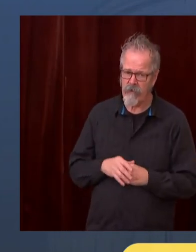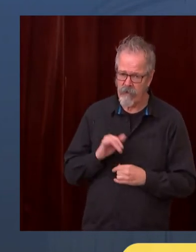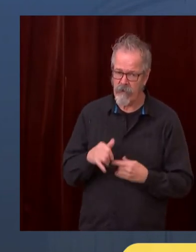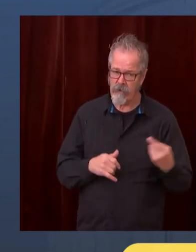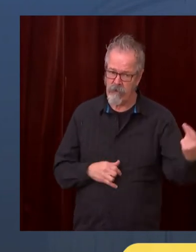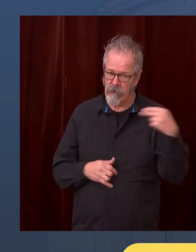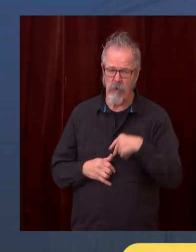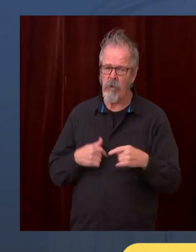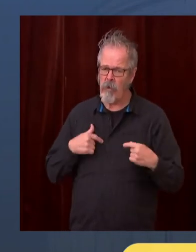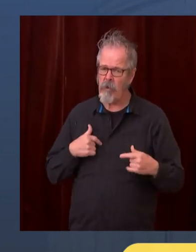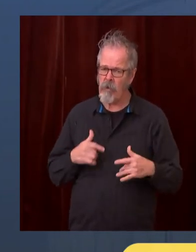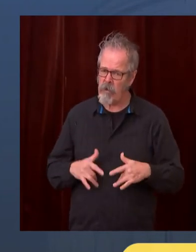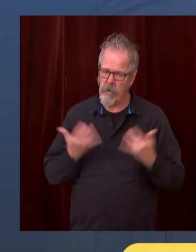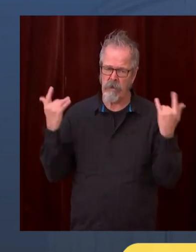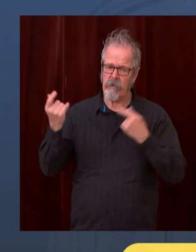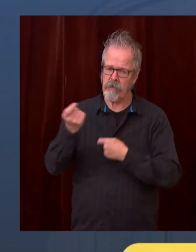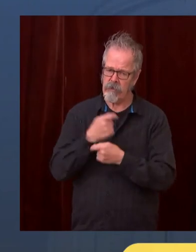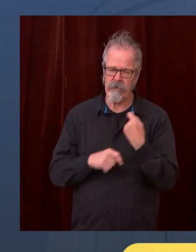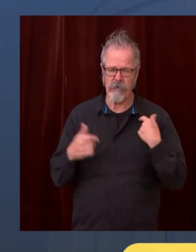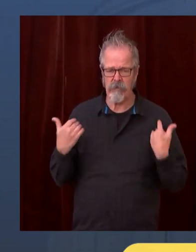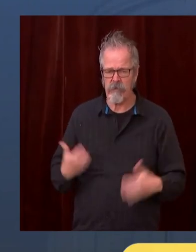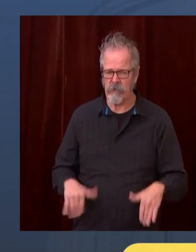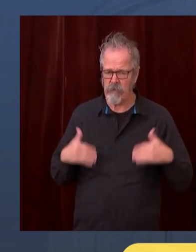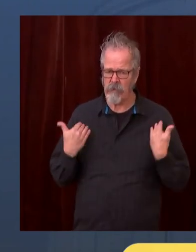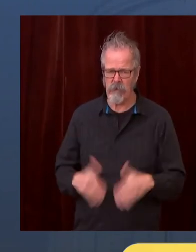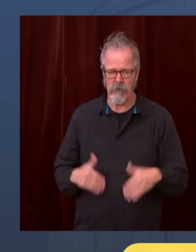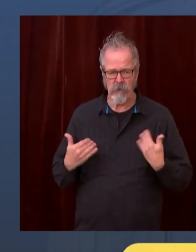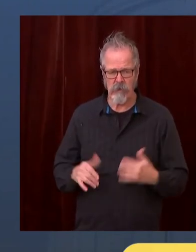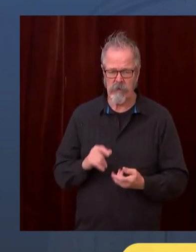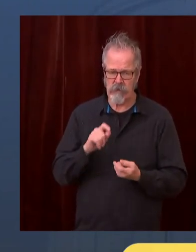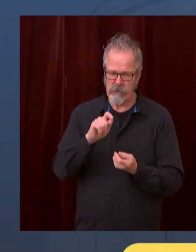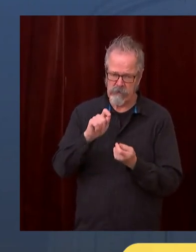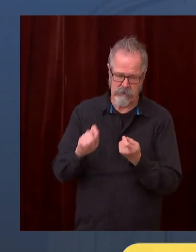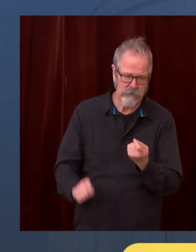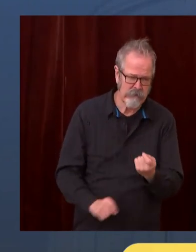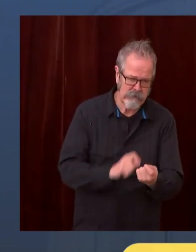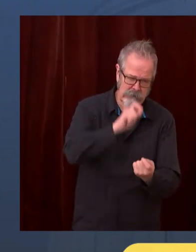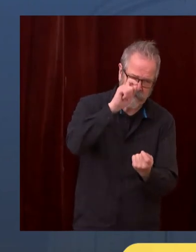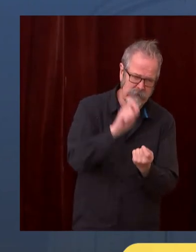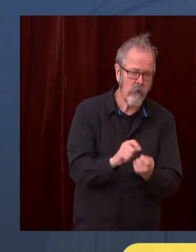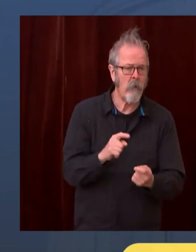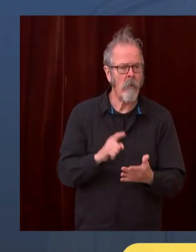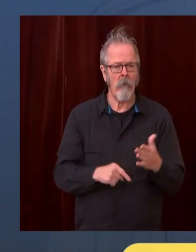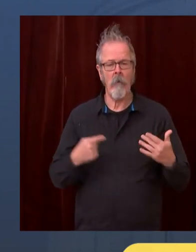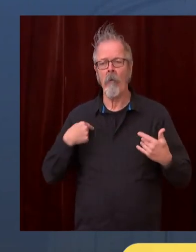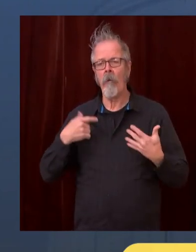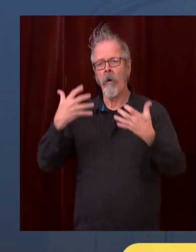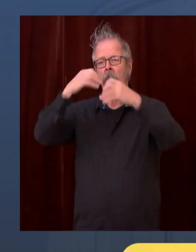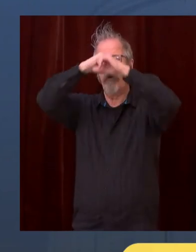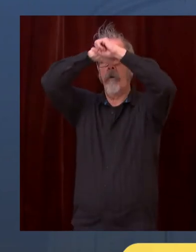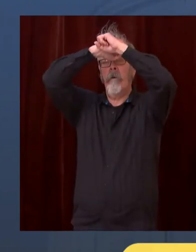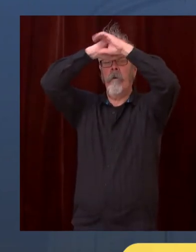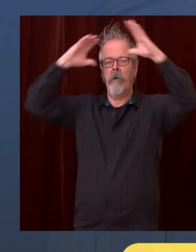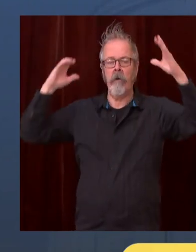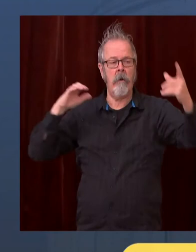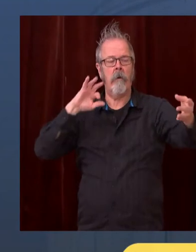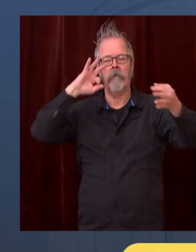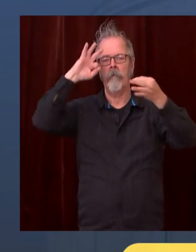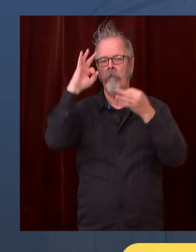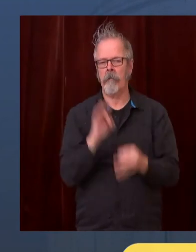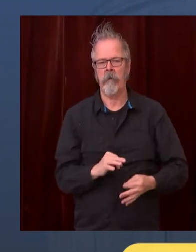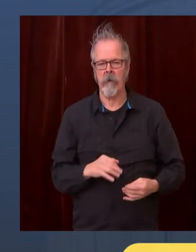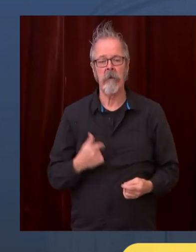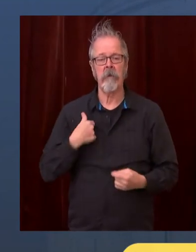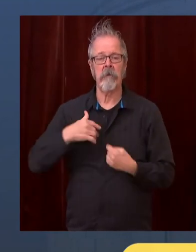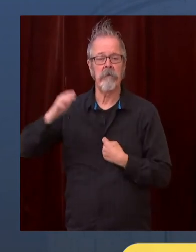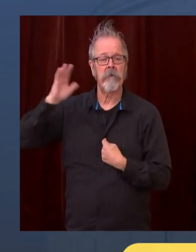meets the exact profile that I talked to the governor's team about in terms of what I thought we needed in a new leader